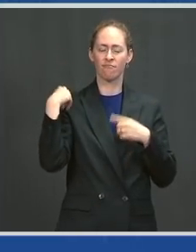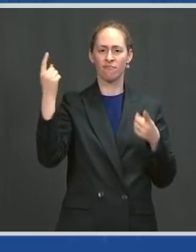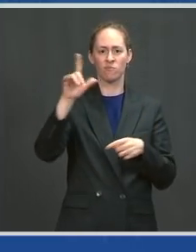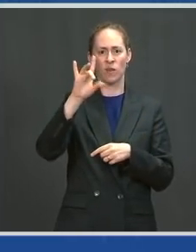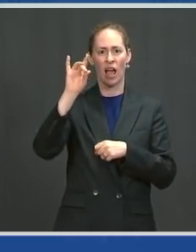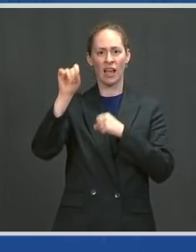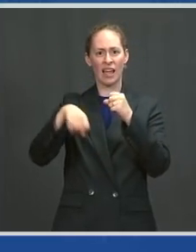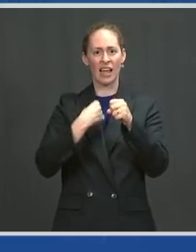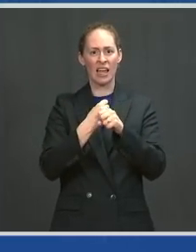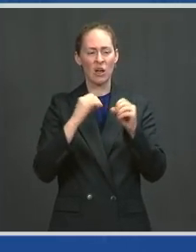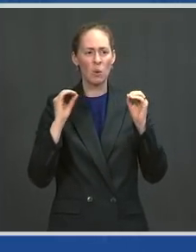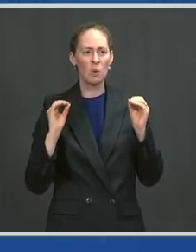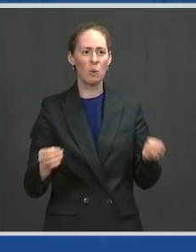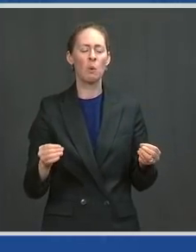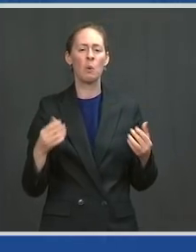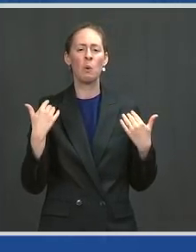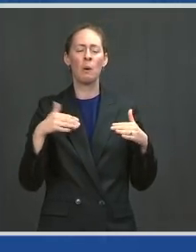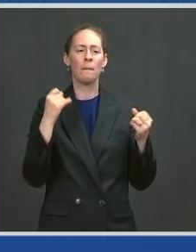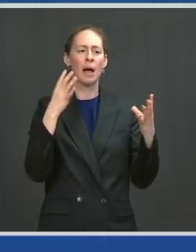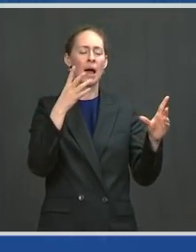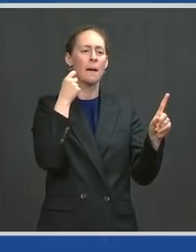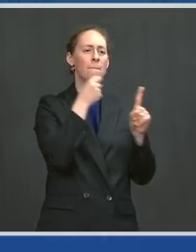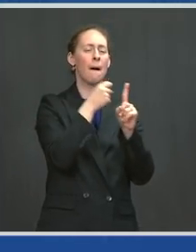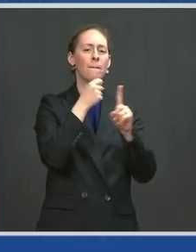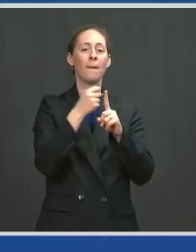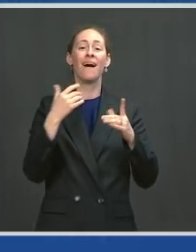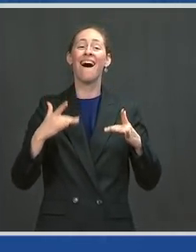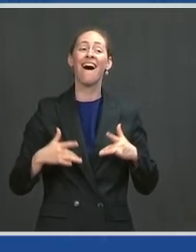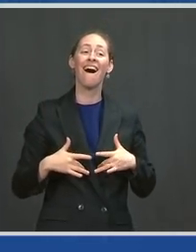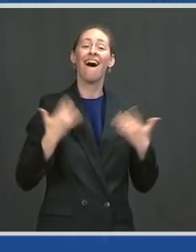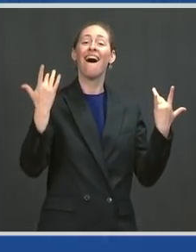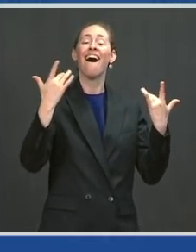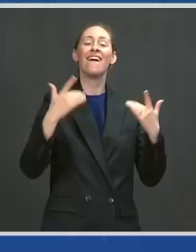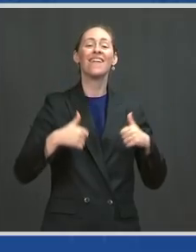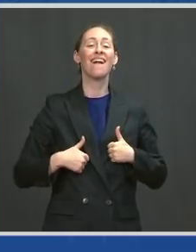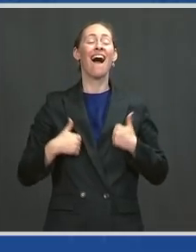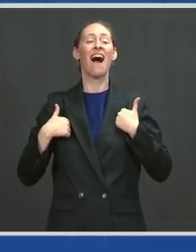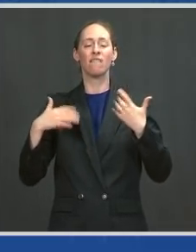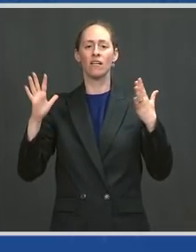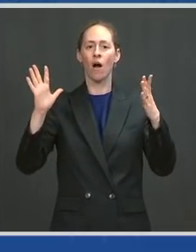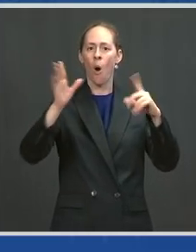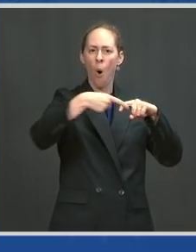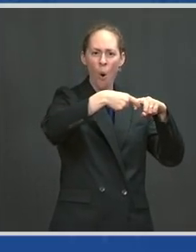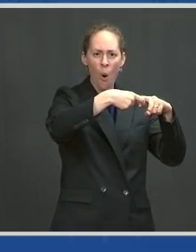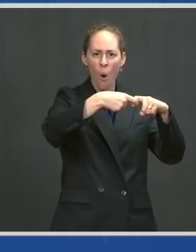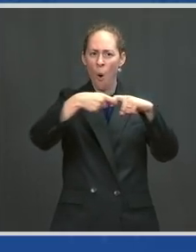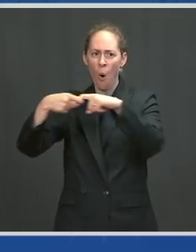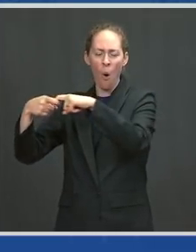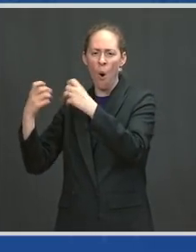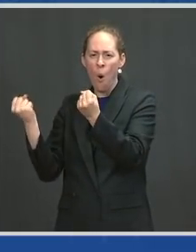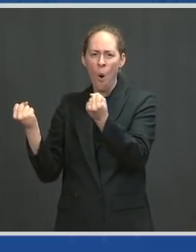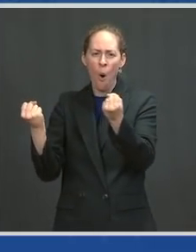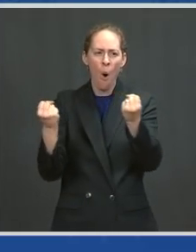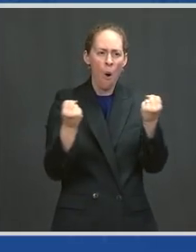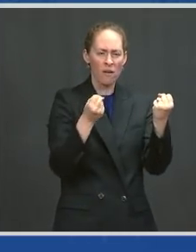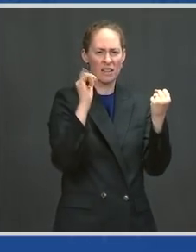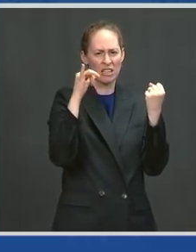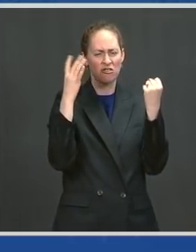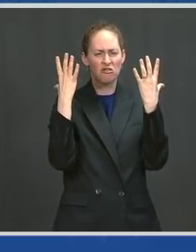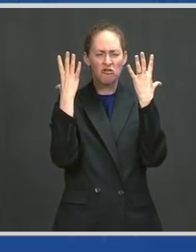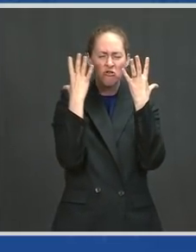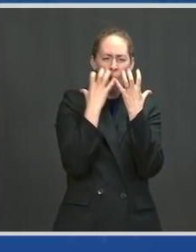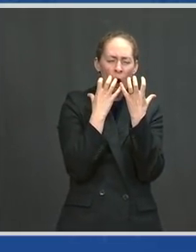joys of life, large and small, have been halted by a long, dark winter. And today, we've gone from